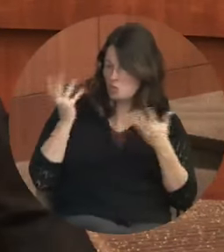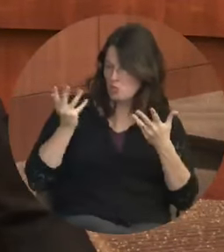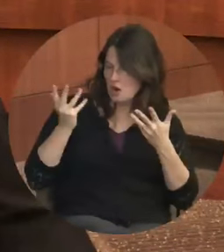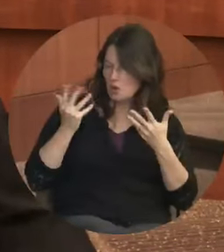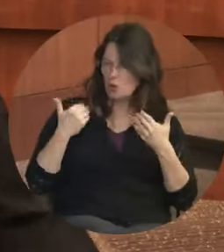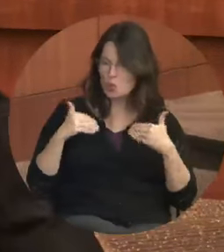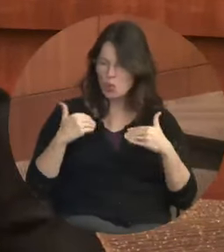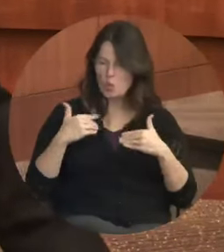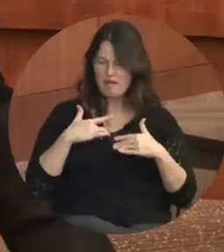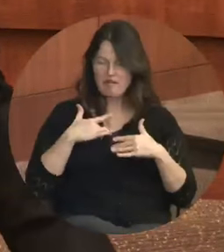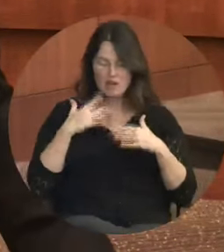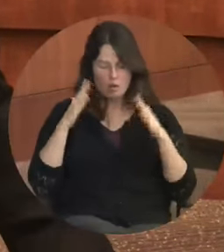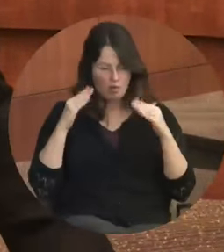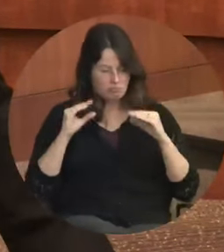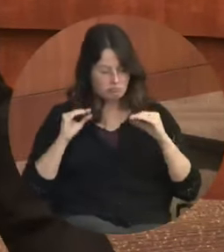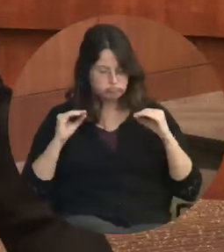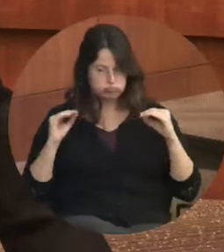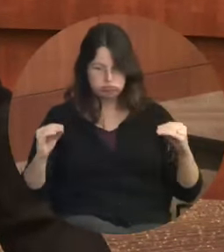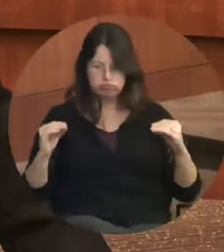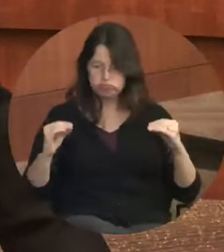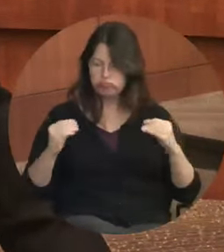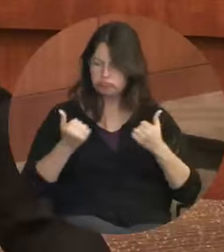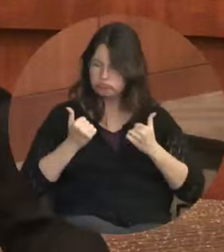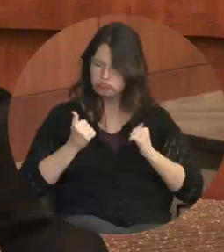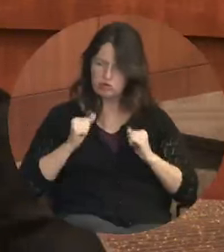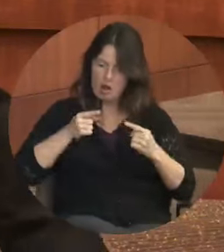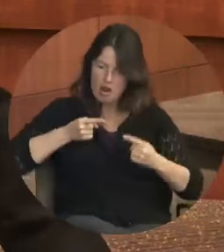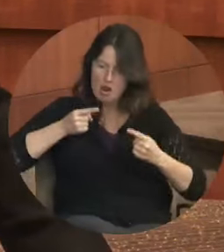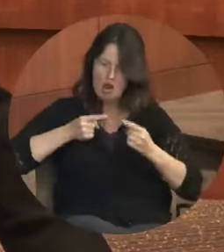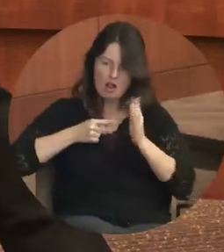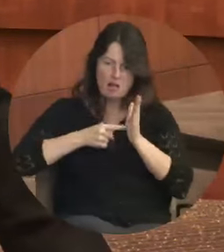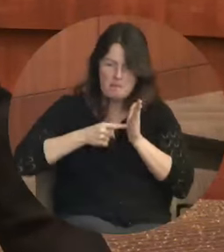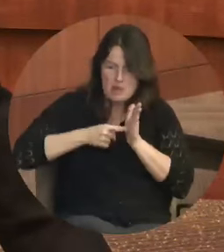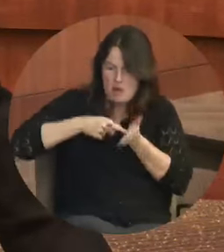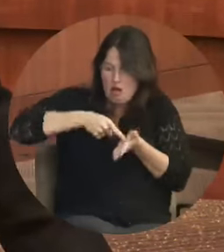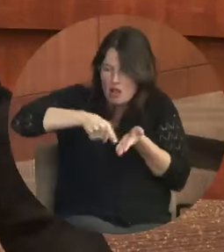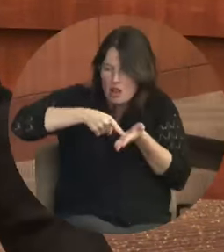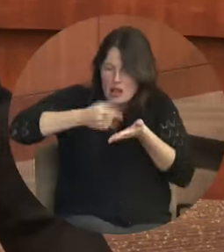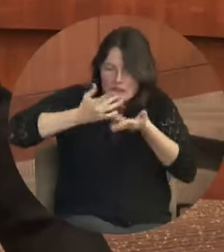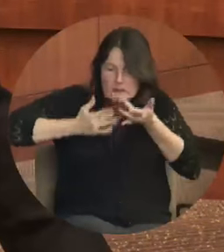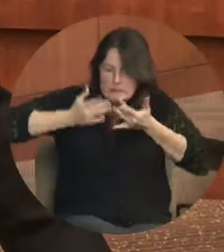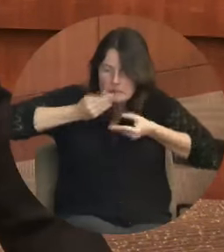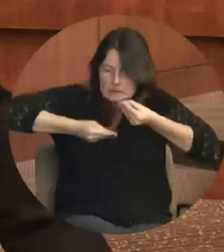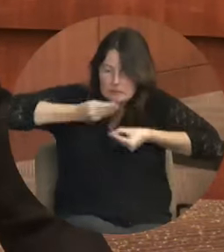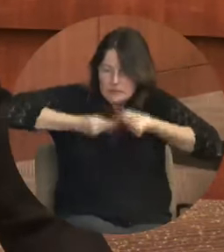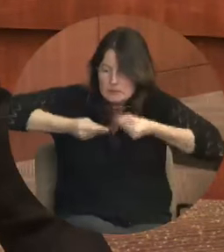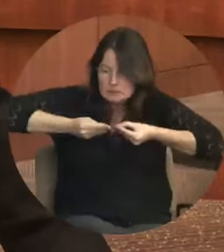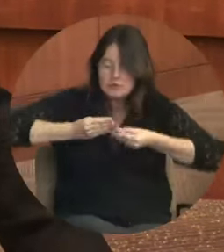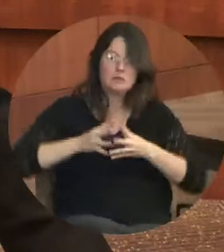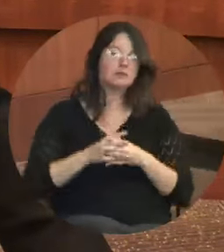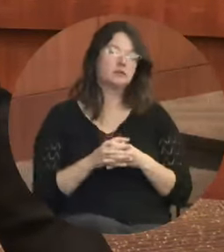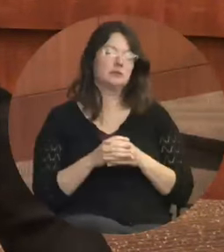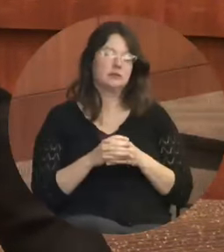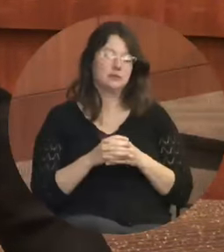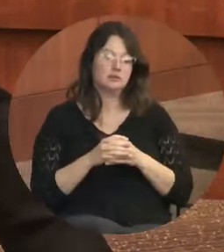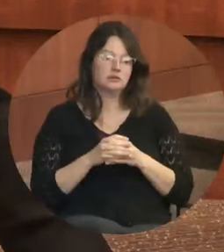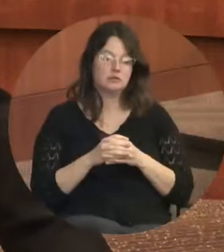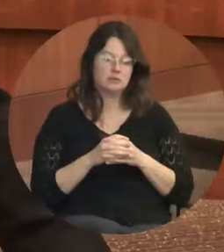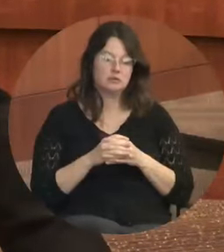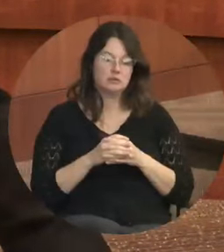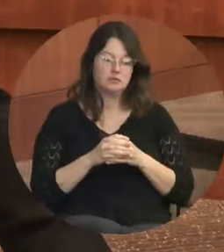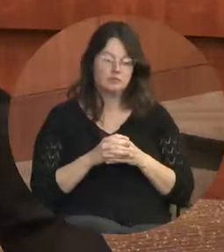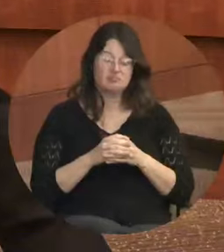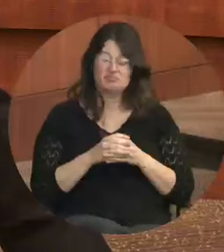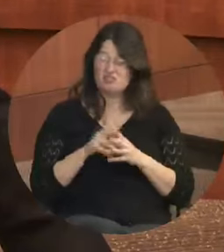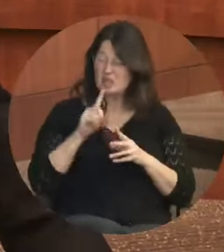must feel to try to pay the bills when you're impoverished. Without things that